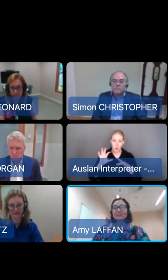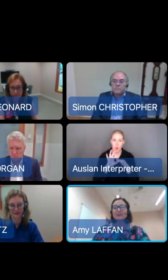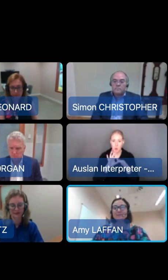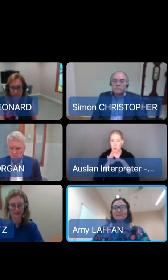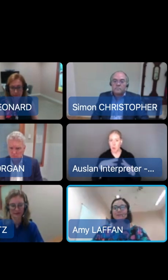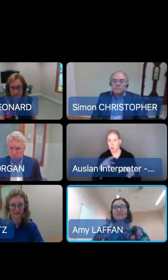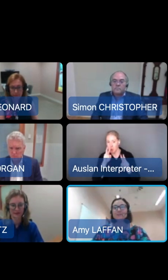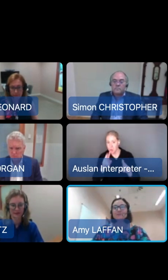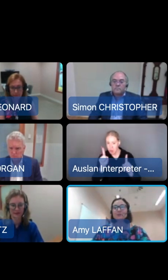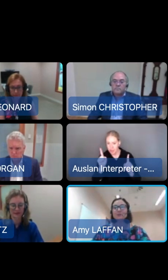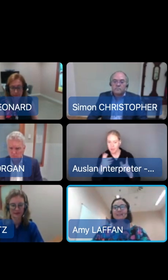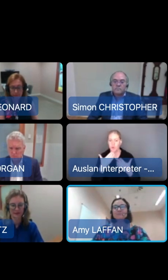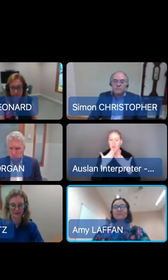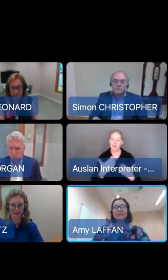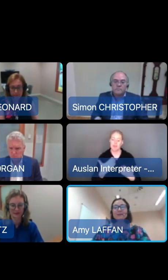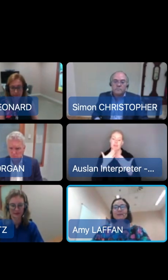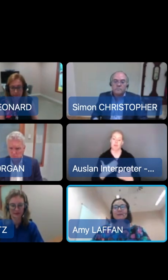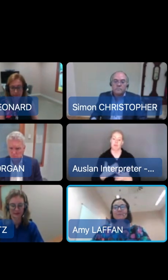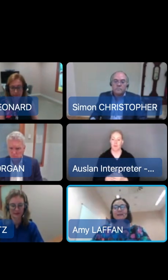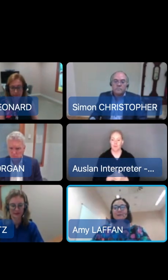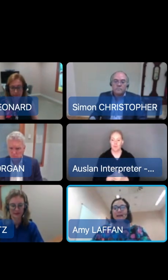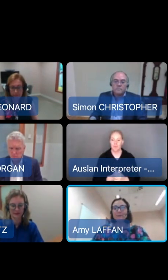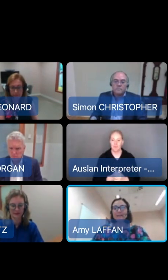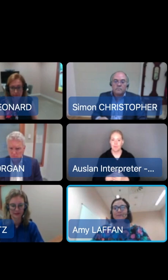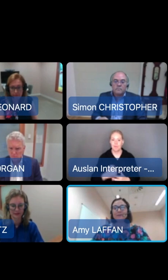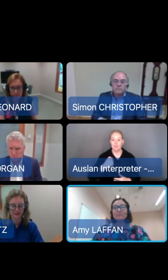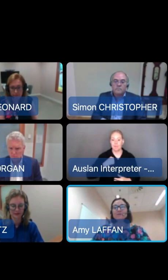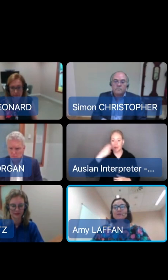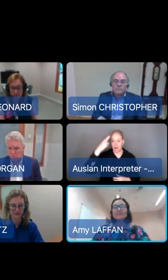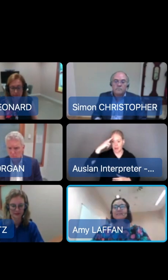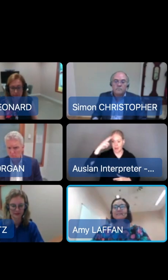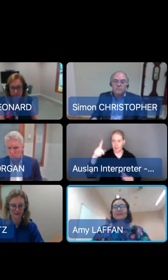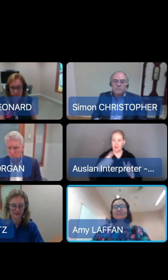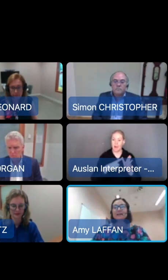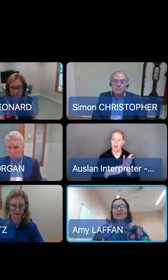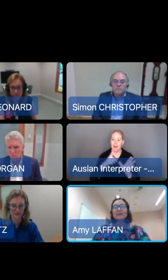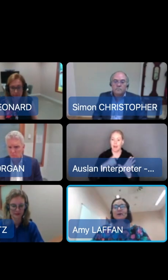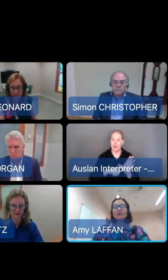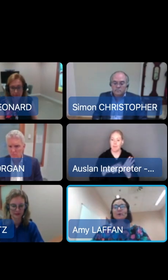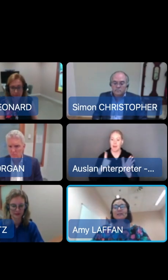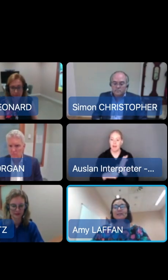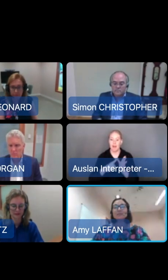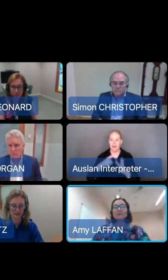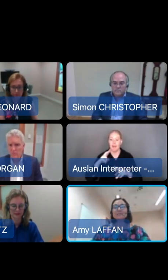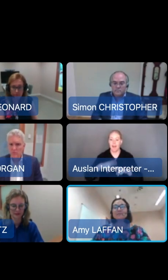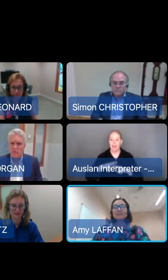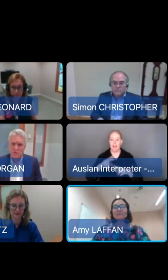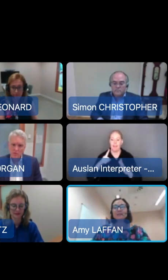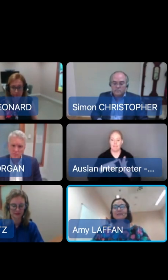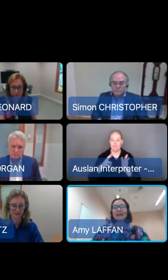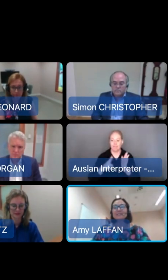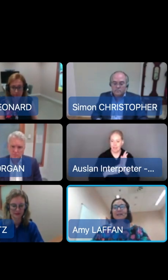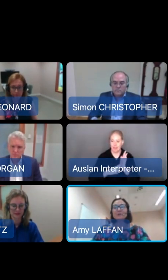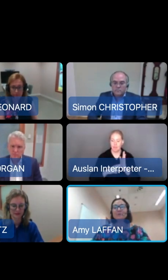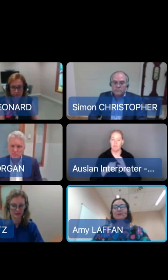I thank you again for tuning in. My name is Amy Laffin and I'm the First Assistant Secretary of the Quality Assurance Division